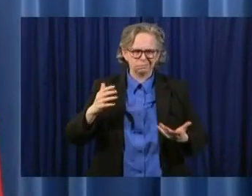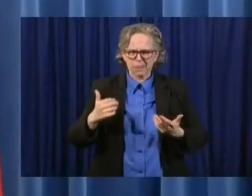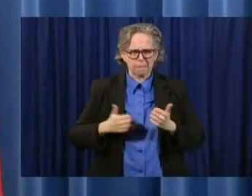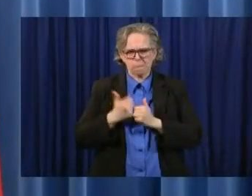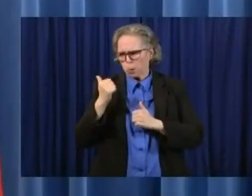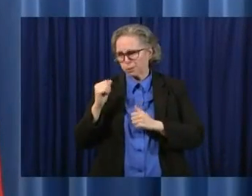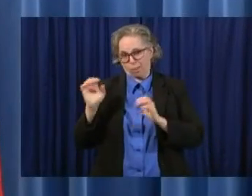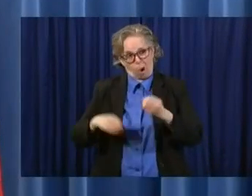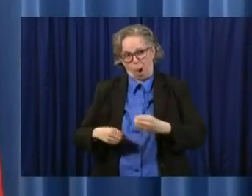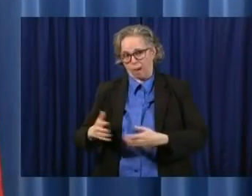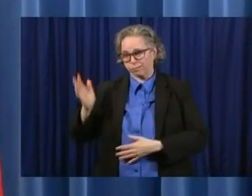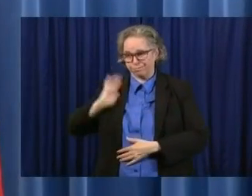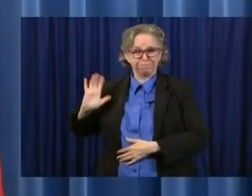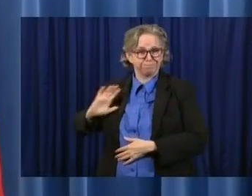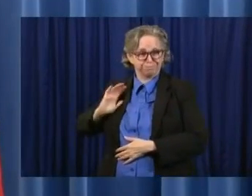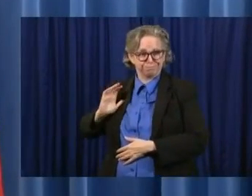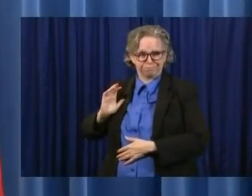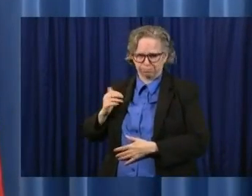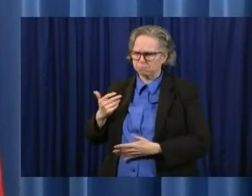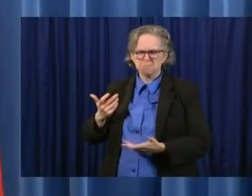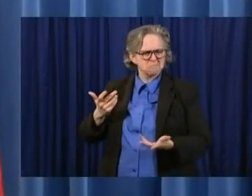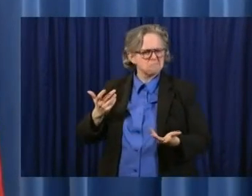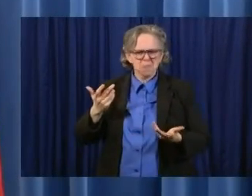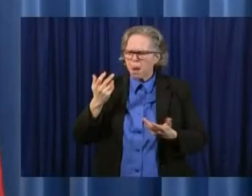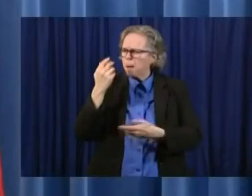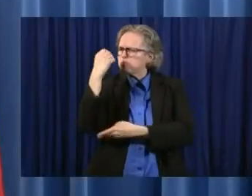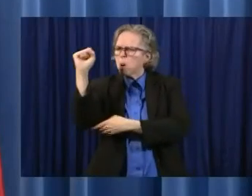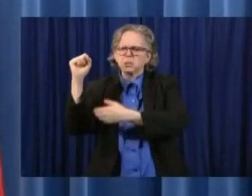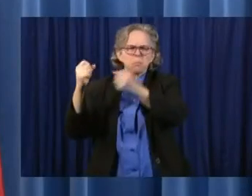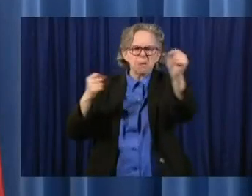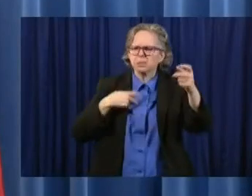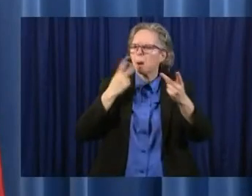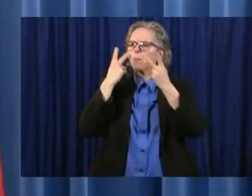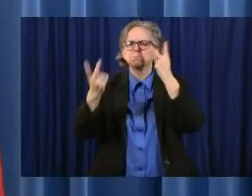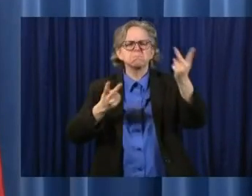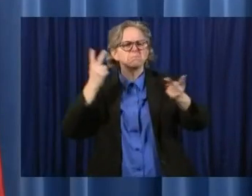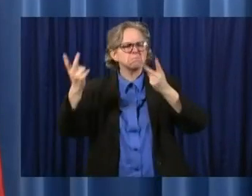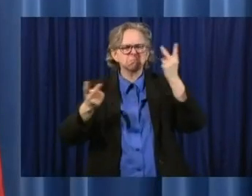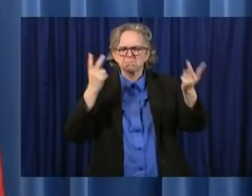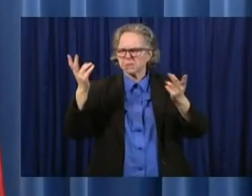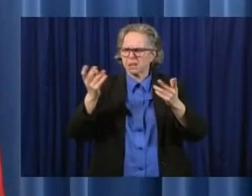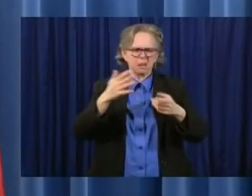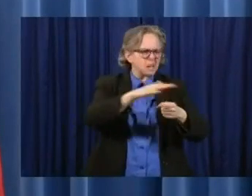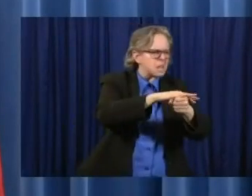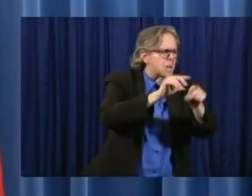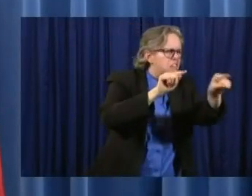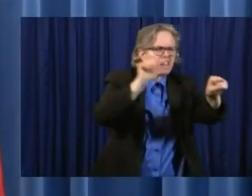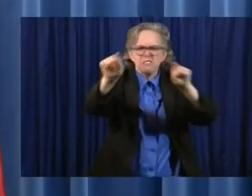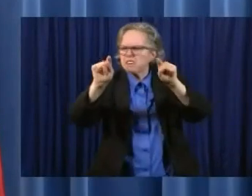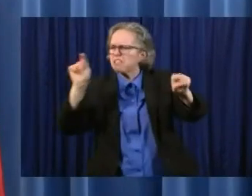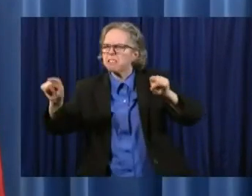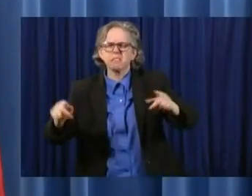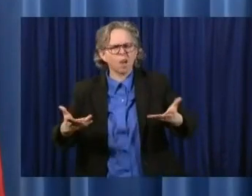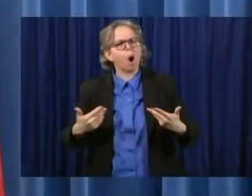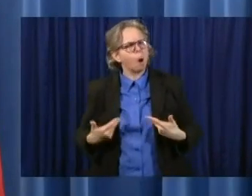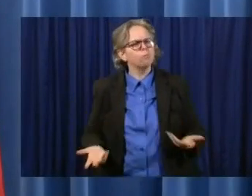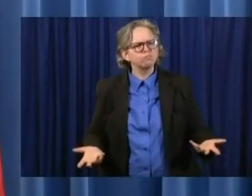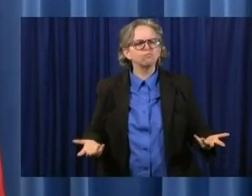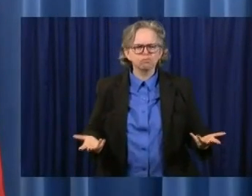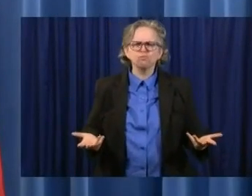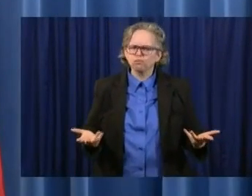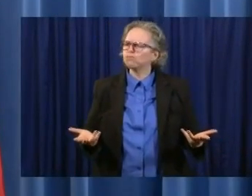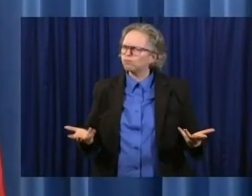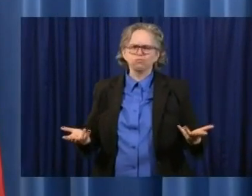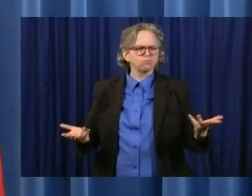ever held. They've done it in many places, in many locations. They've done it for many, many different